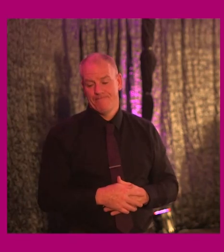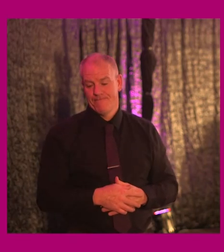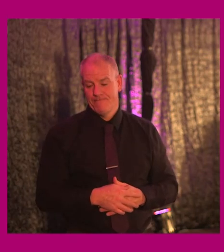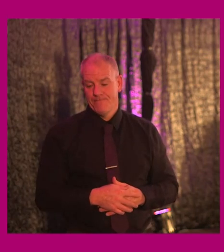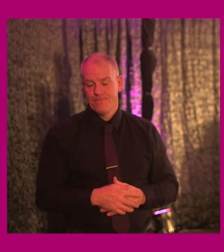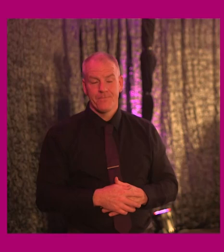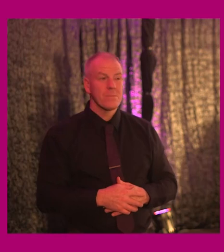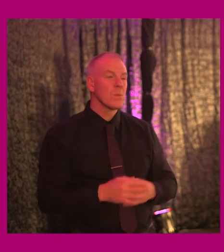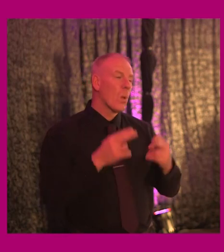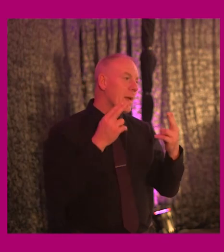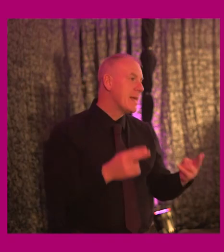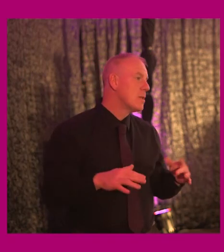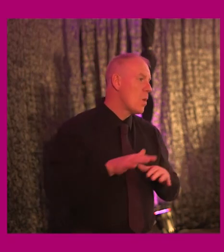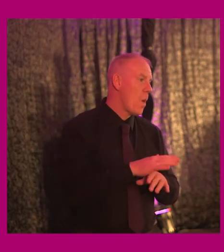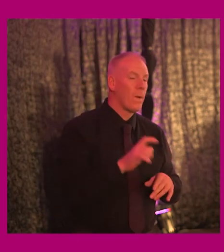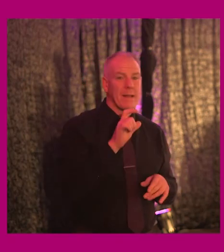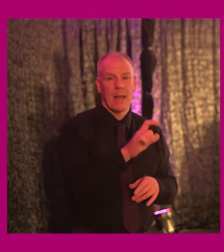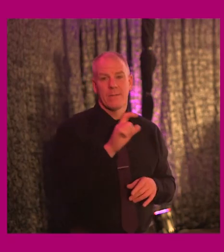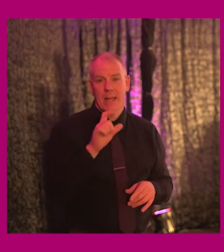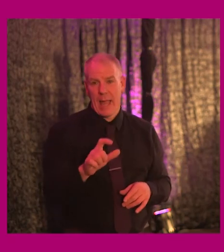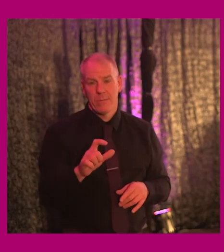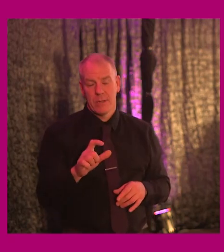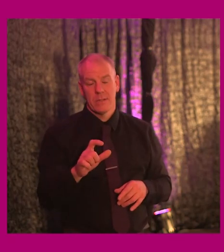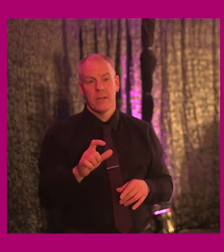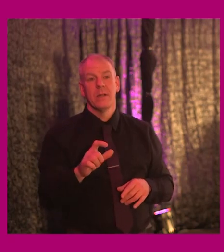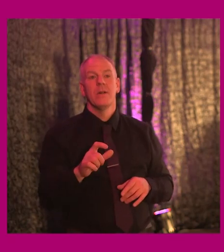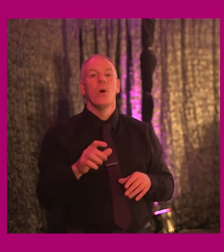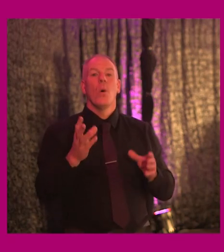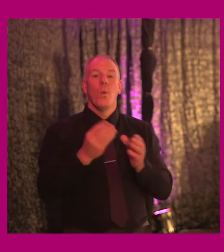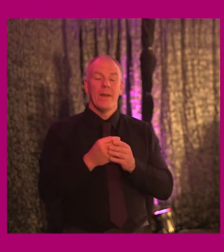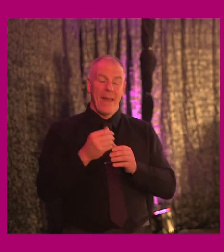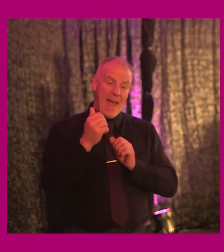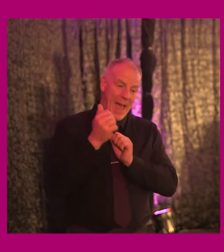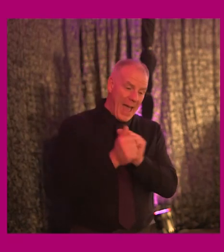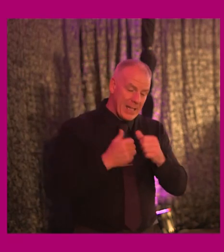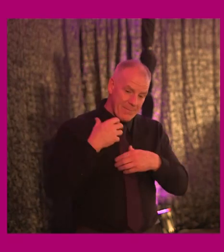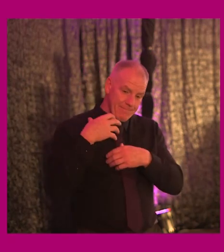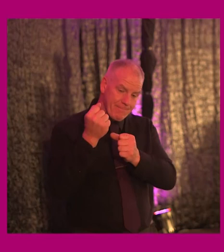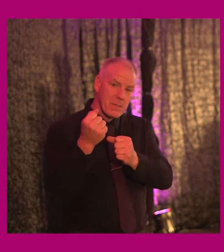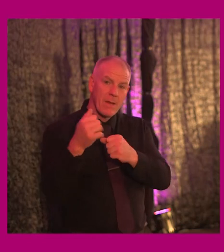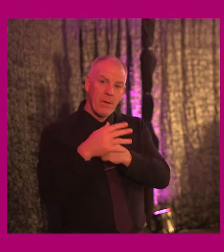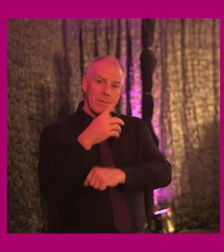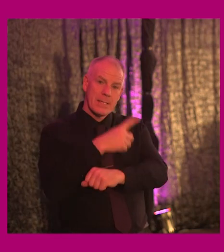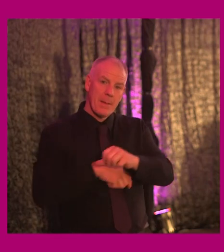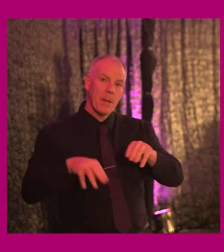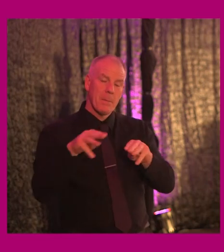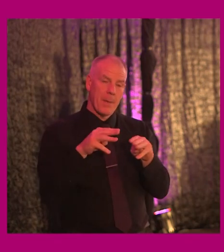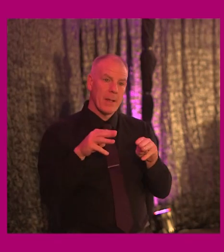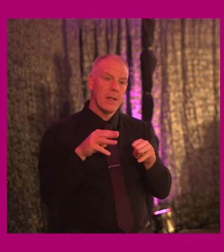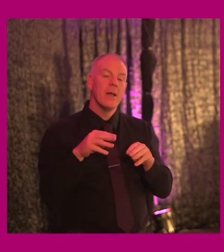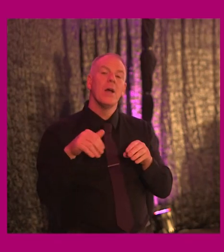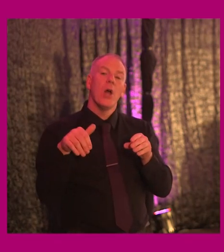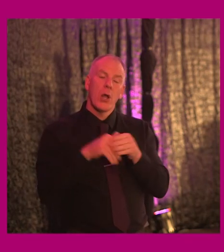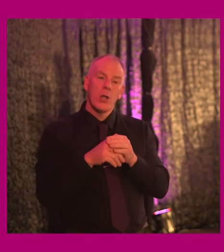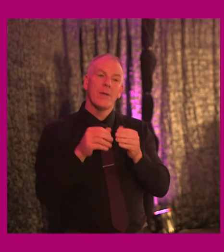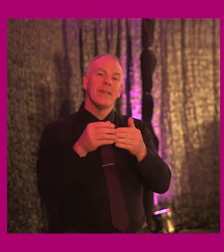We need our local authorities based on active listening to disabled people, which includes safe,